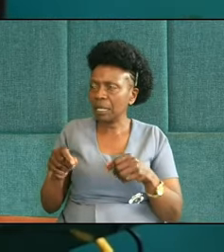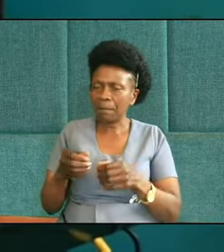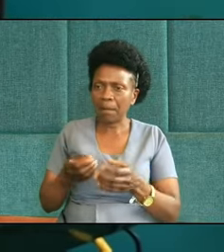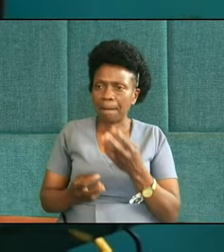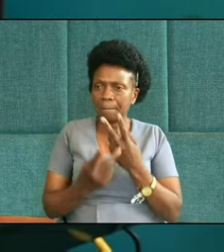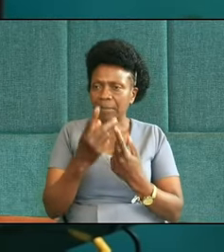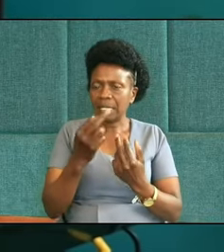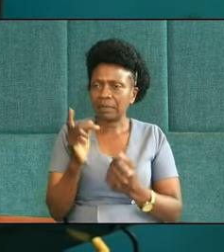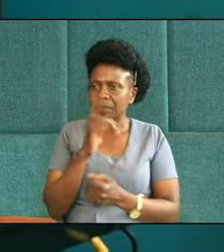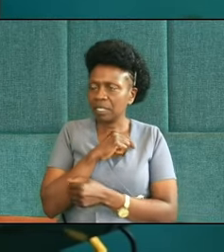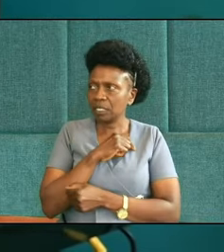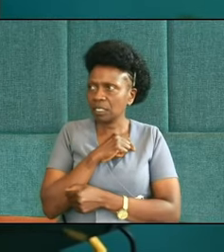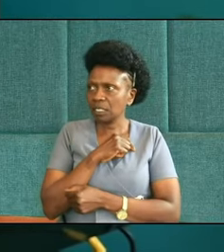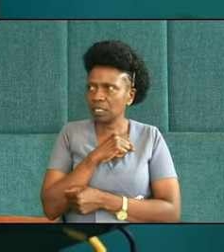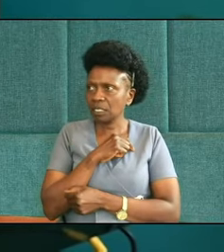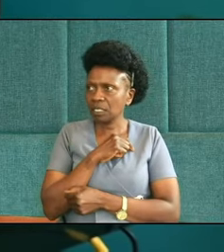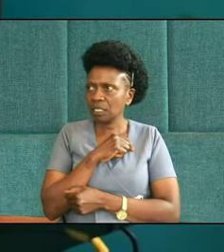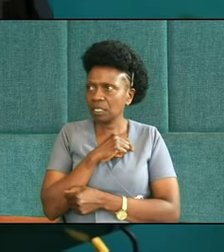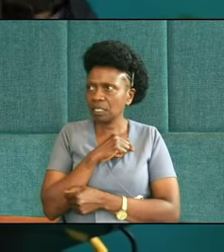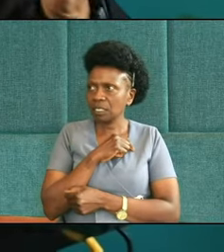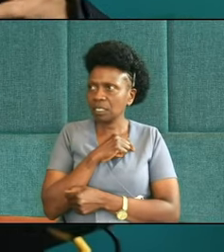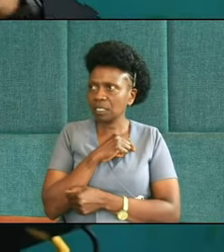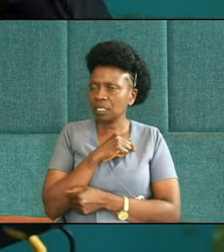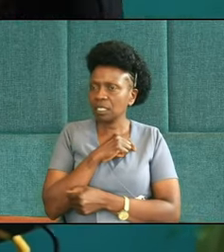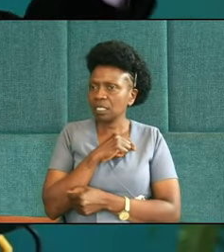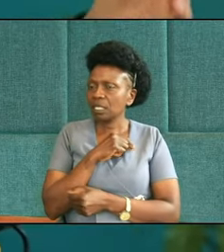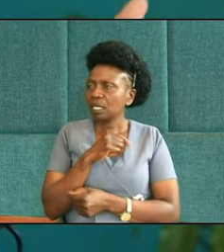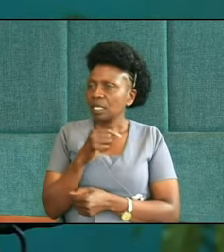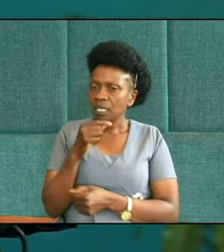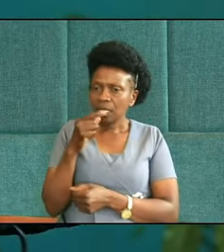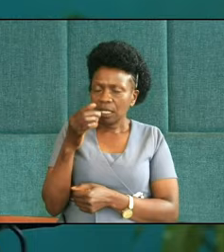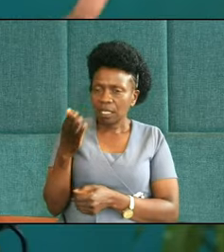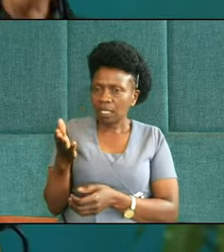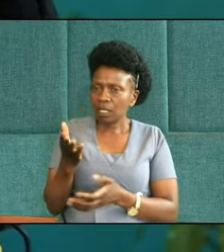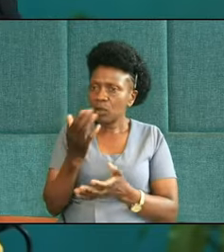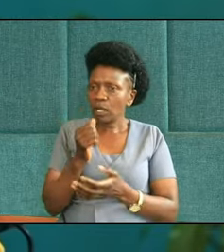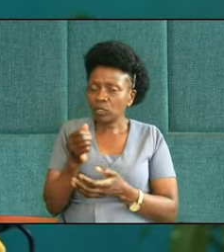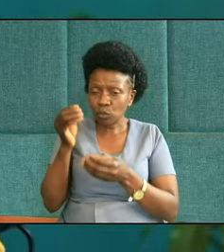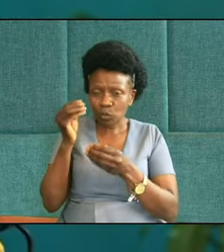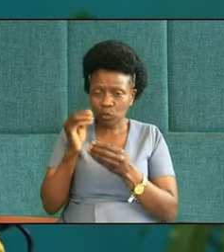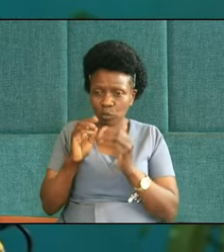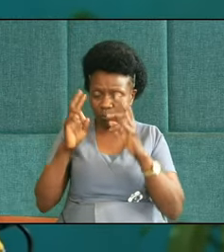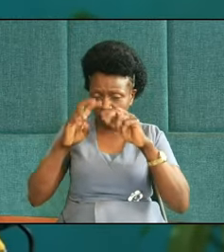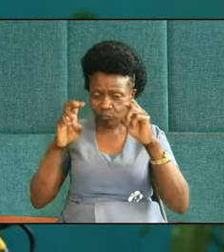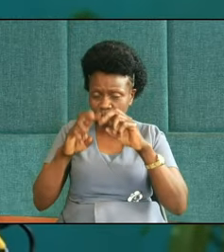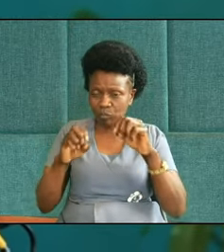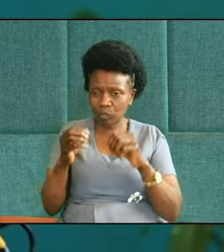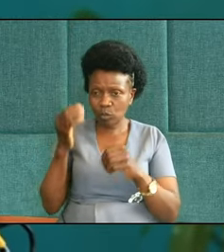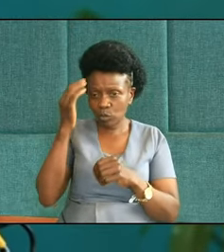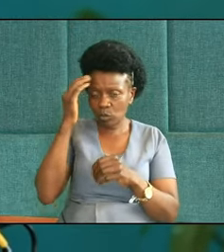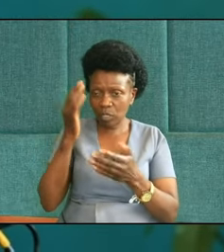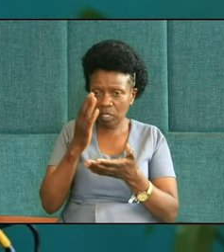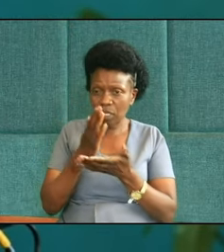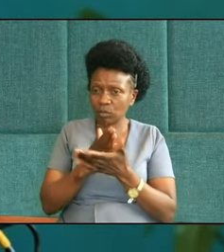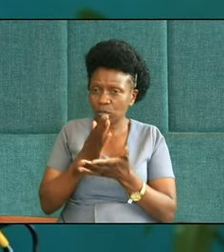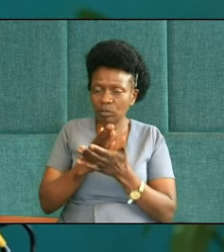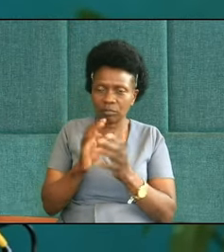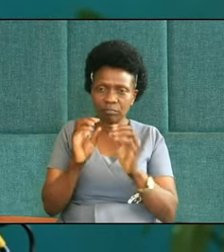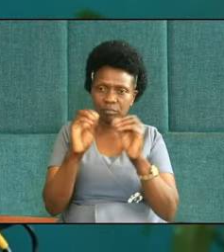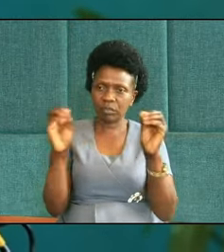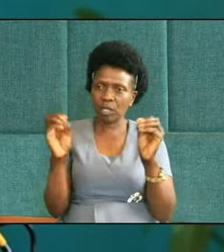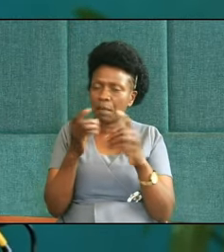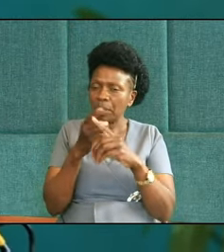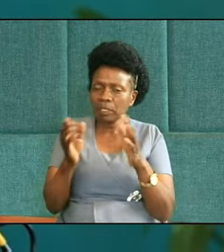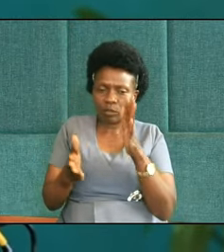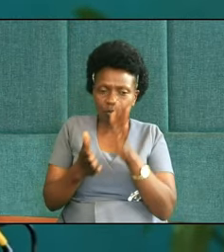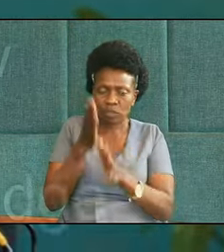had been involved in? He doesn't give her any chance to prove a point or anything. He is what we call a quick-to-condemn